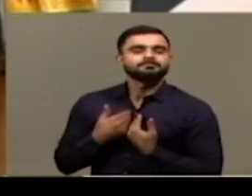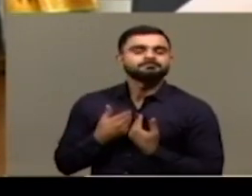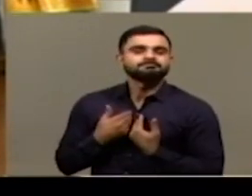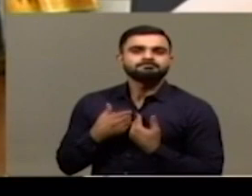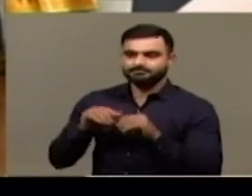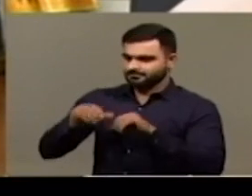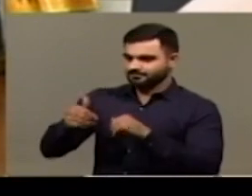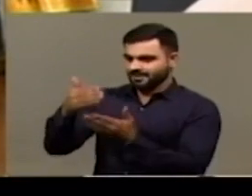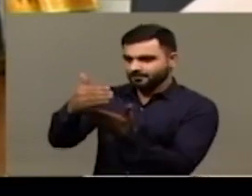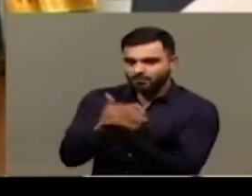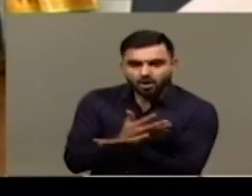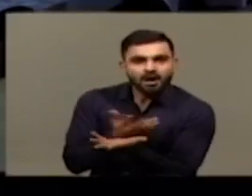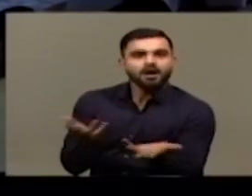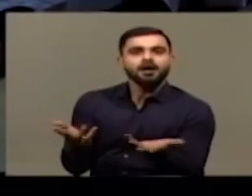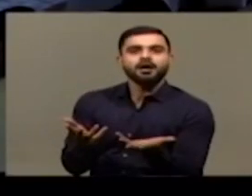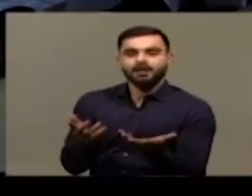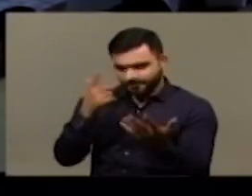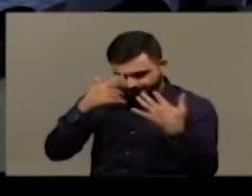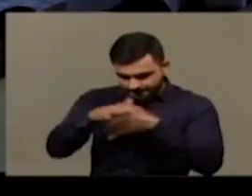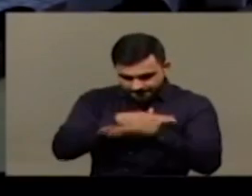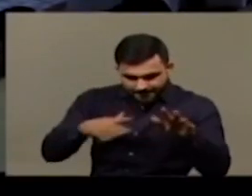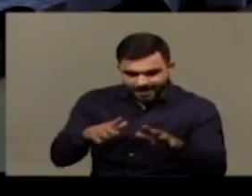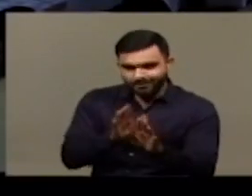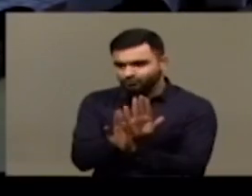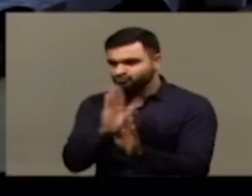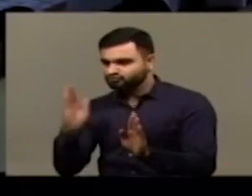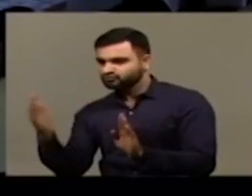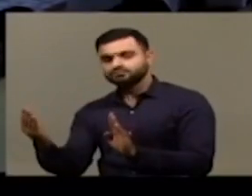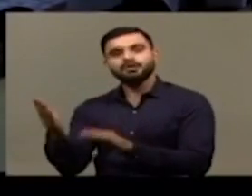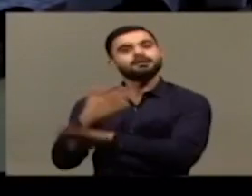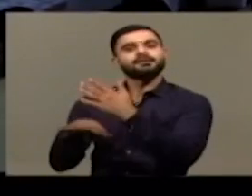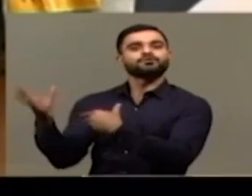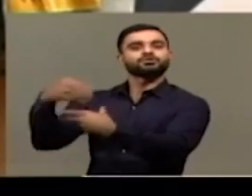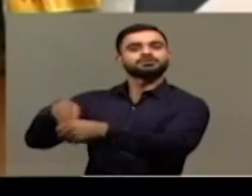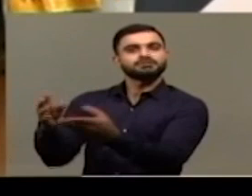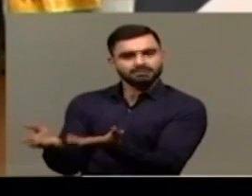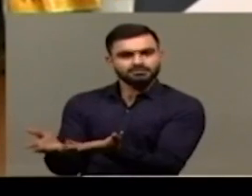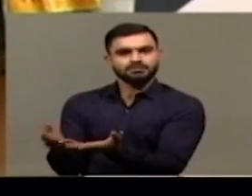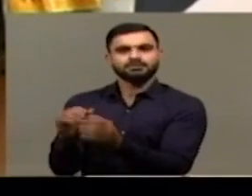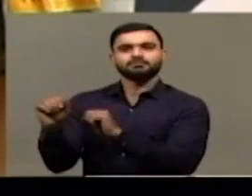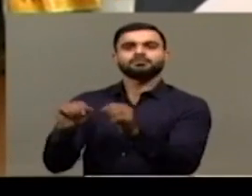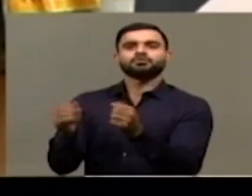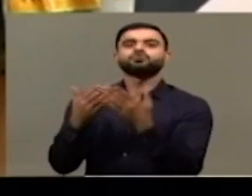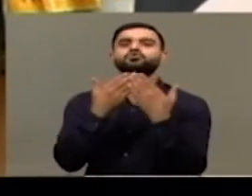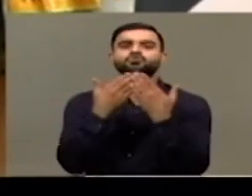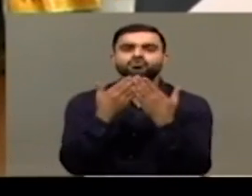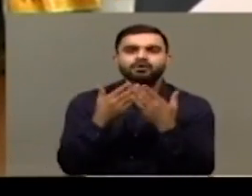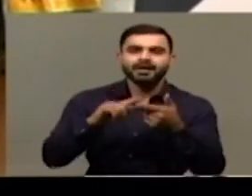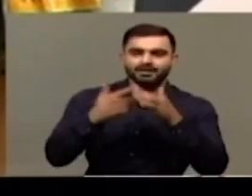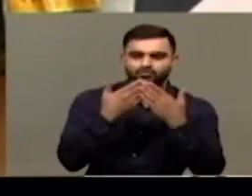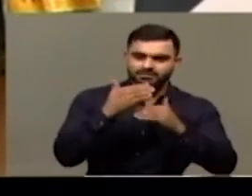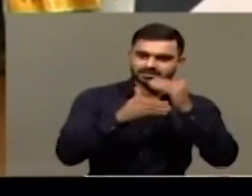indirectly related to disabilities. Then there is a school and education development department which is again indirectly connected